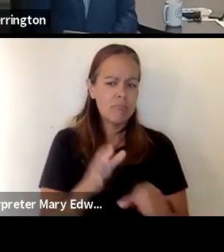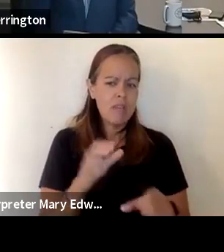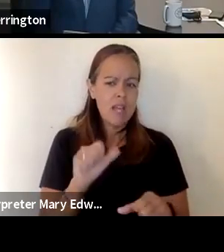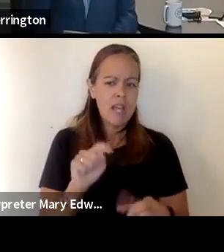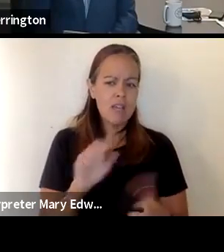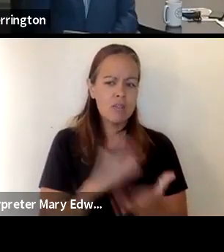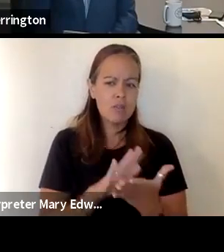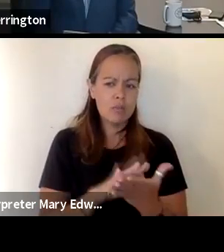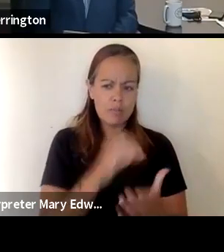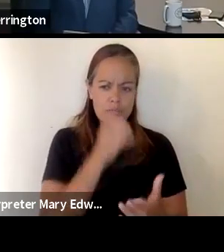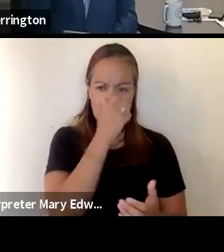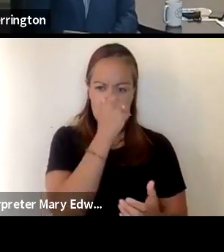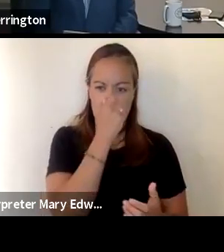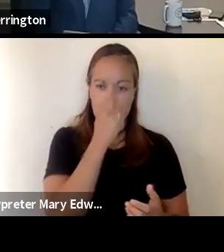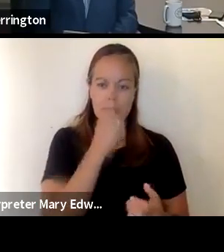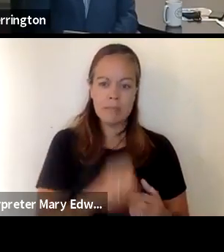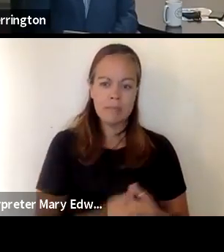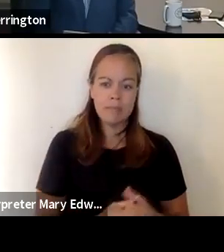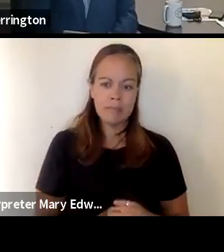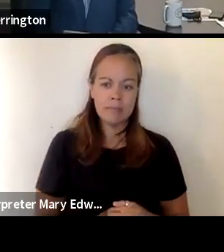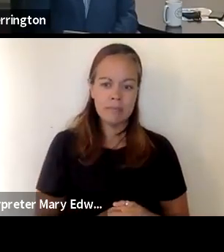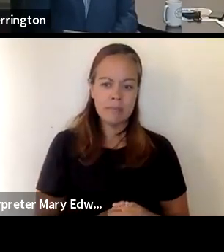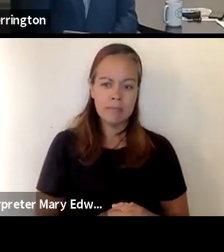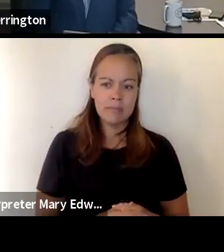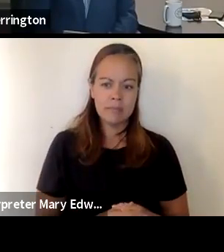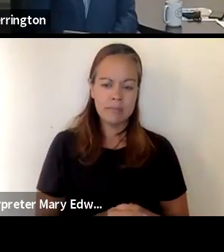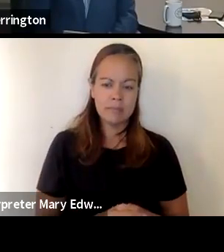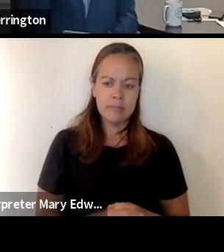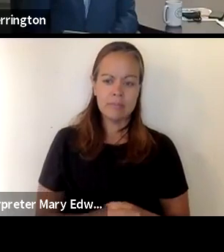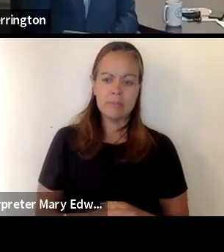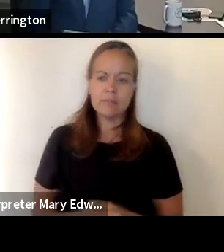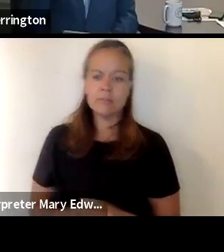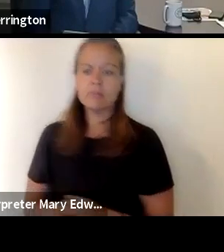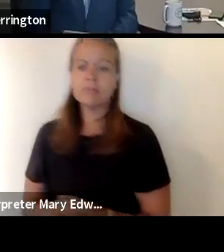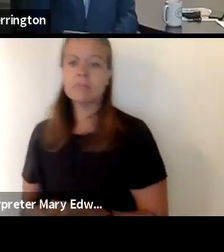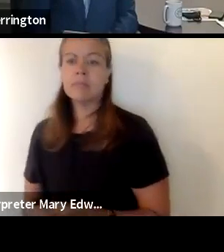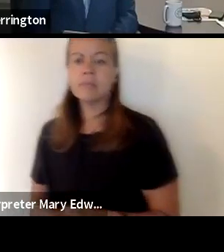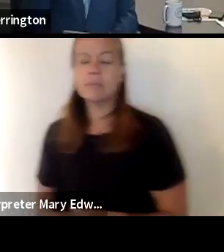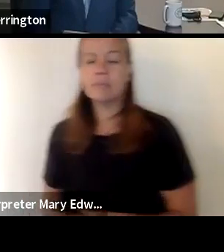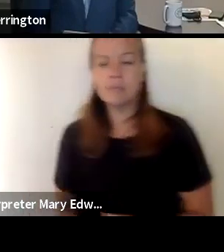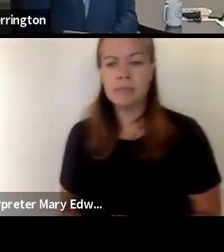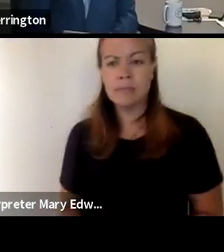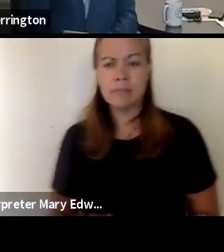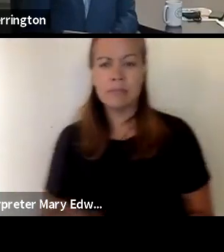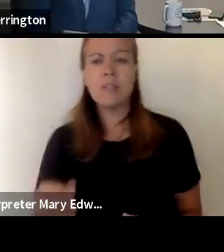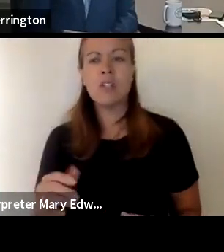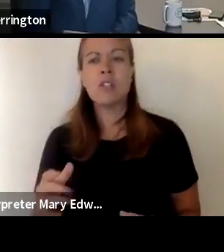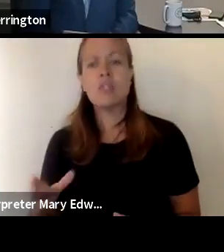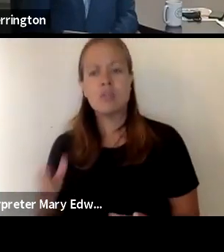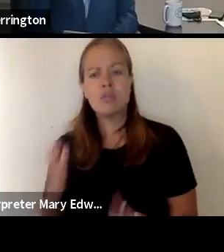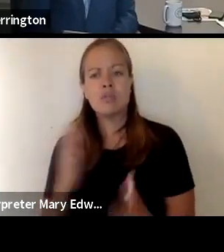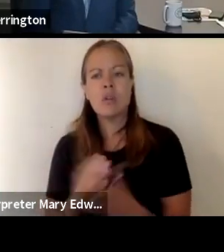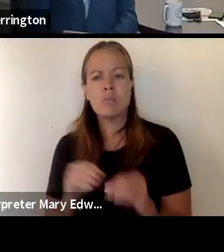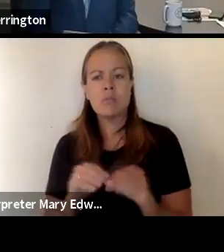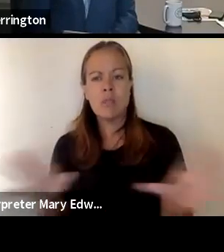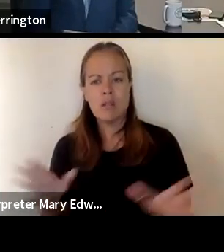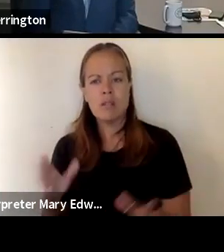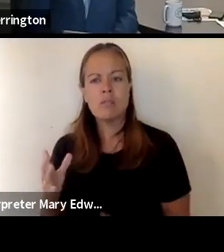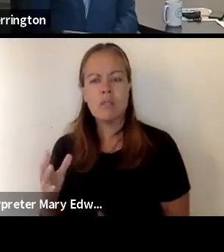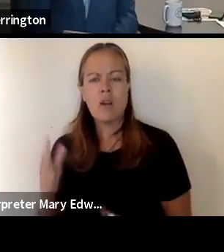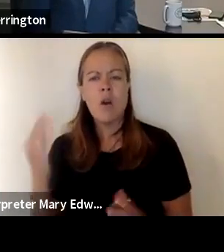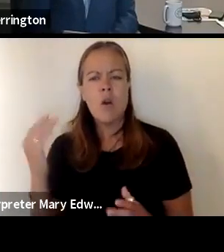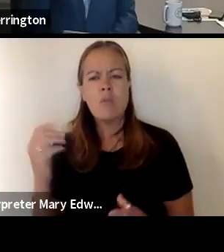becomes ill what processes are in place to protect students and stop the spread and i was hoping that someone from our